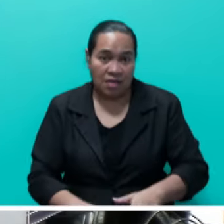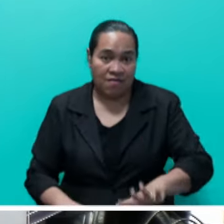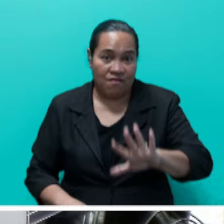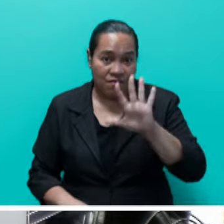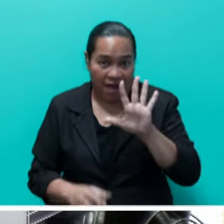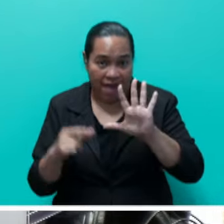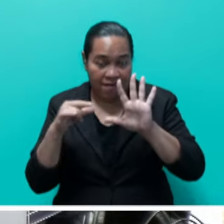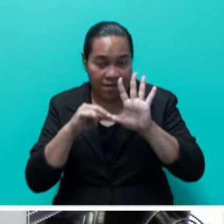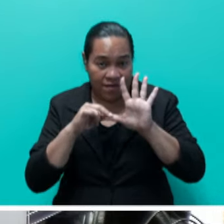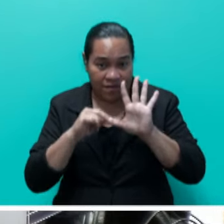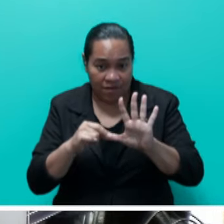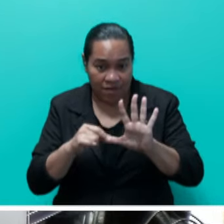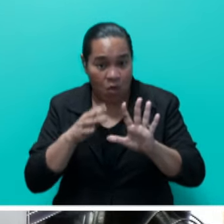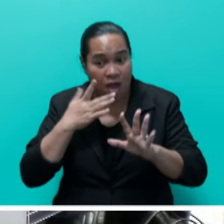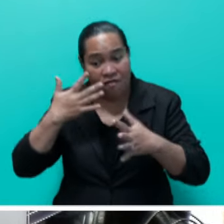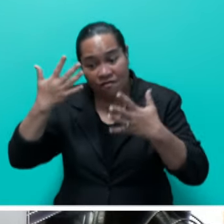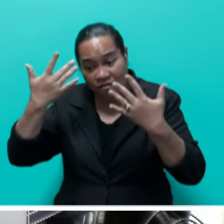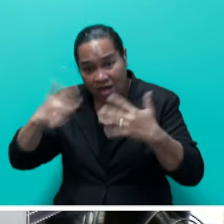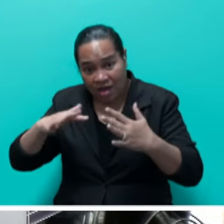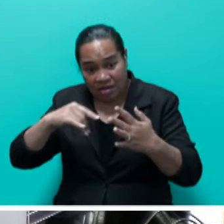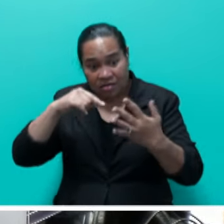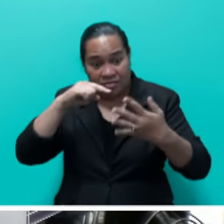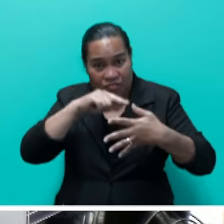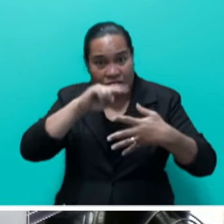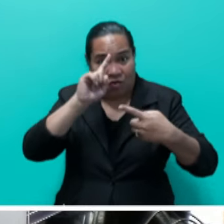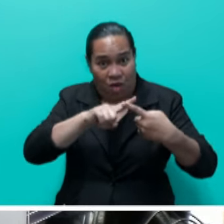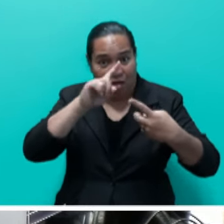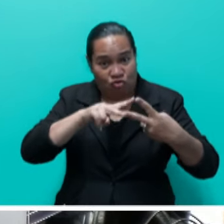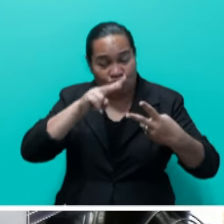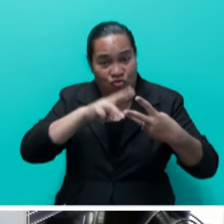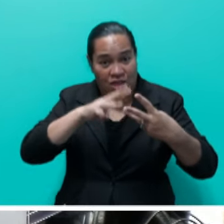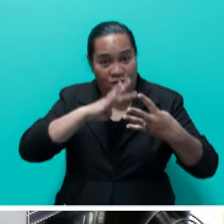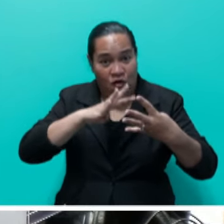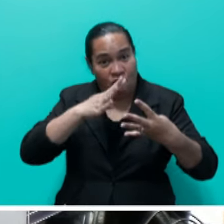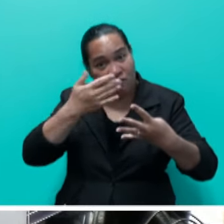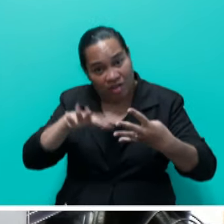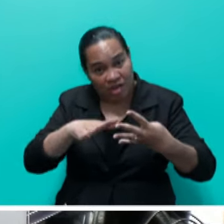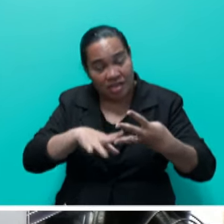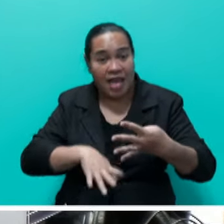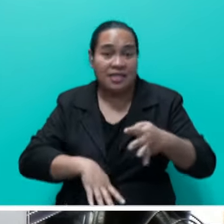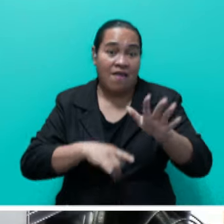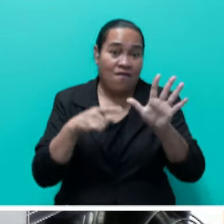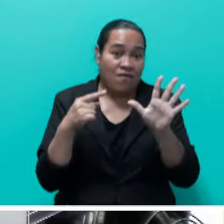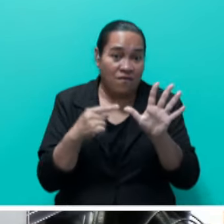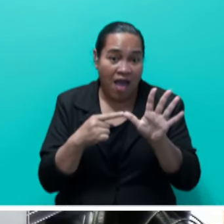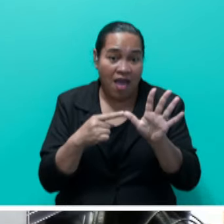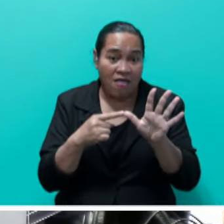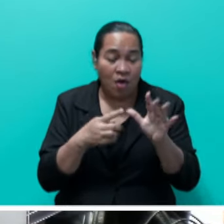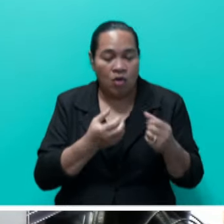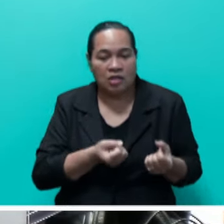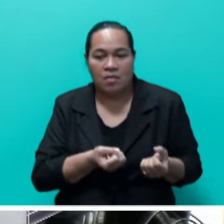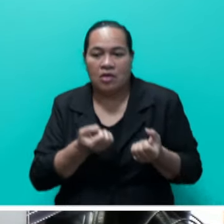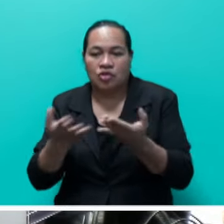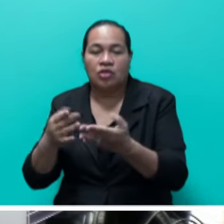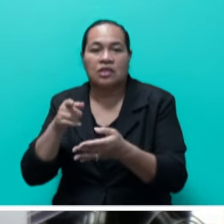Mr. Speaker, upon completion of all the steps one, two, three, and four, a submission is then made to the